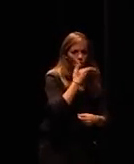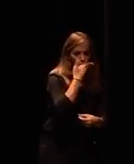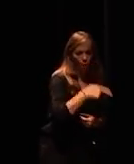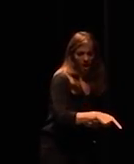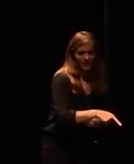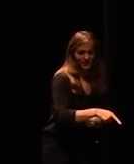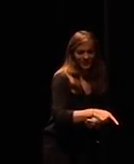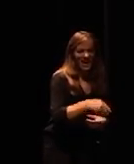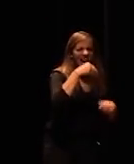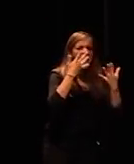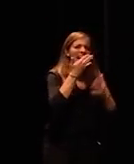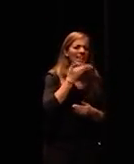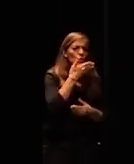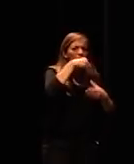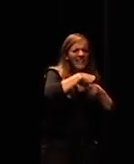and engineering